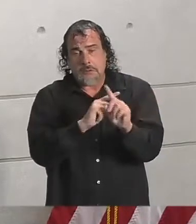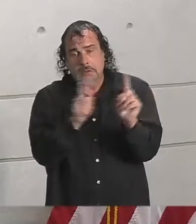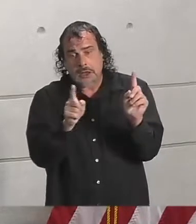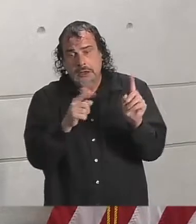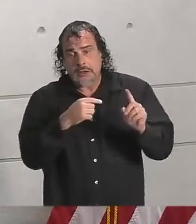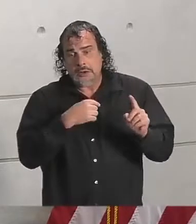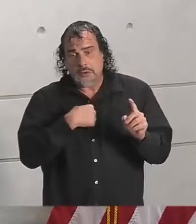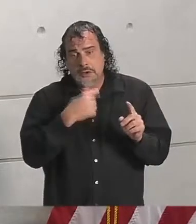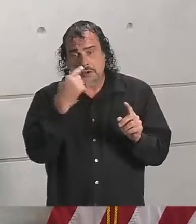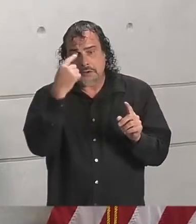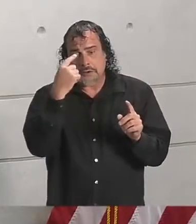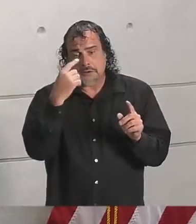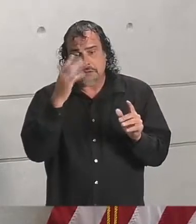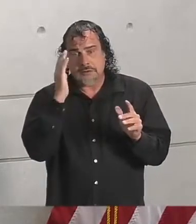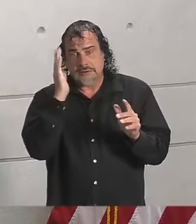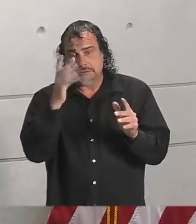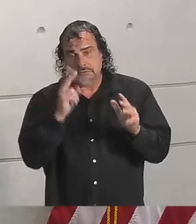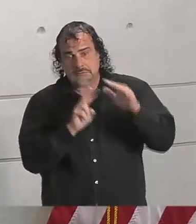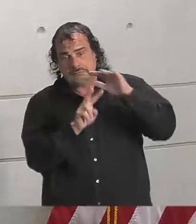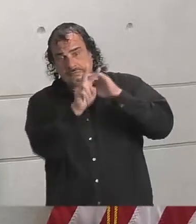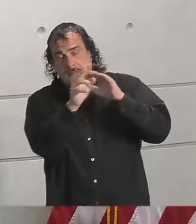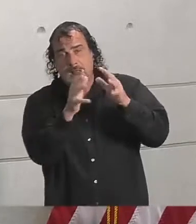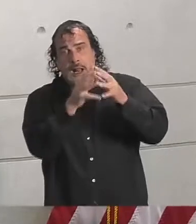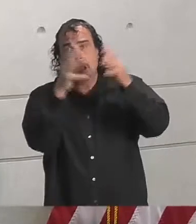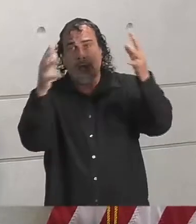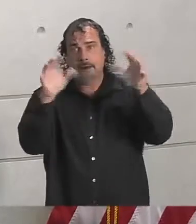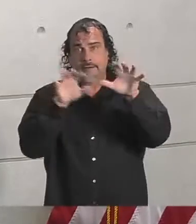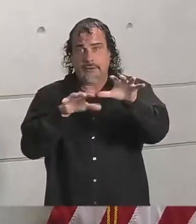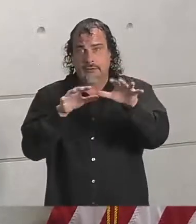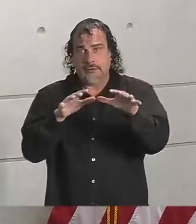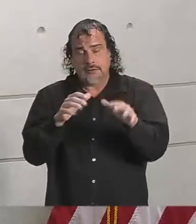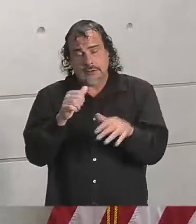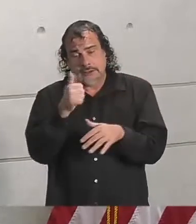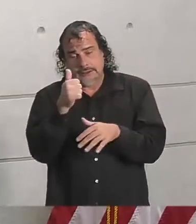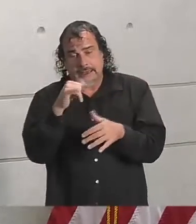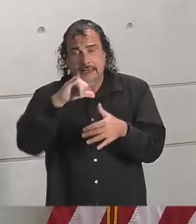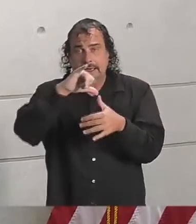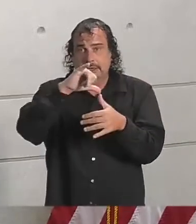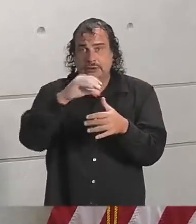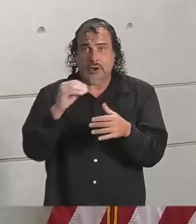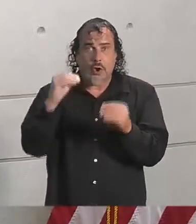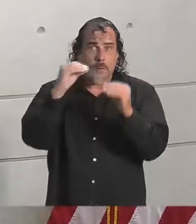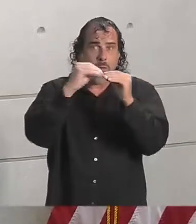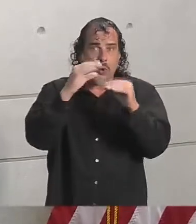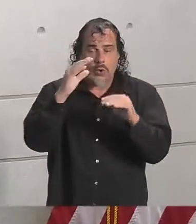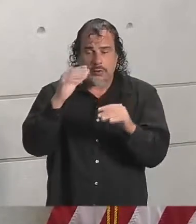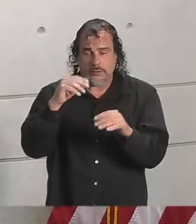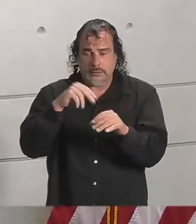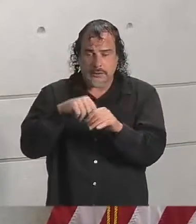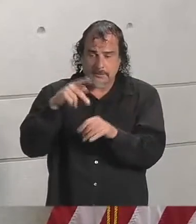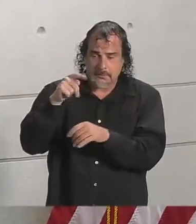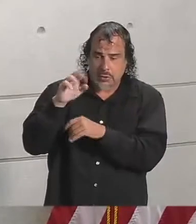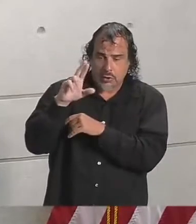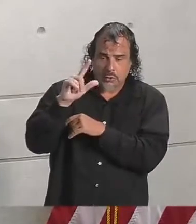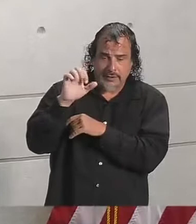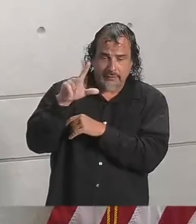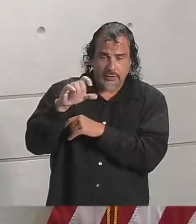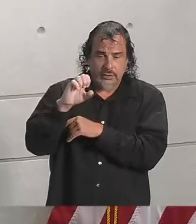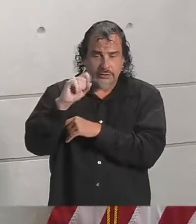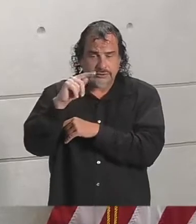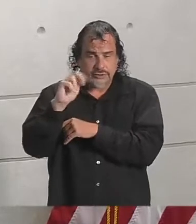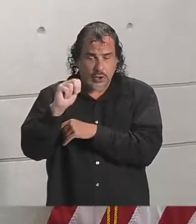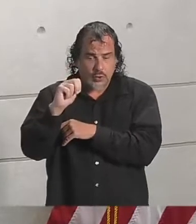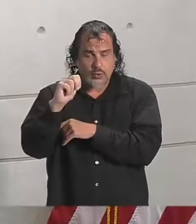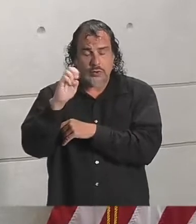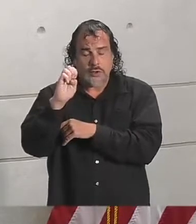expecting significant amounts of rain, as much as 10 inches or more, in Pearl River, Stone, Green, Perry,